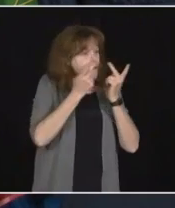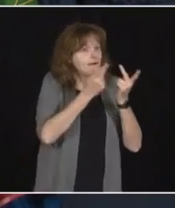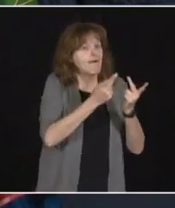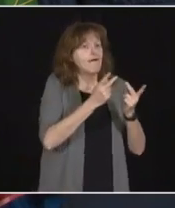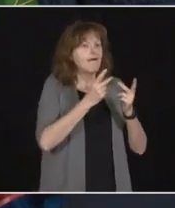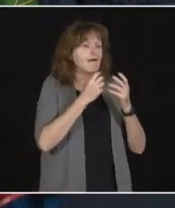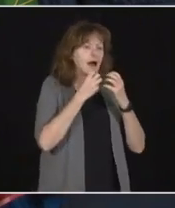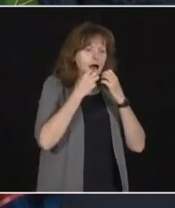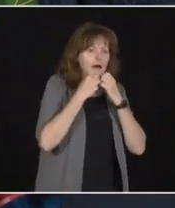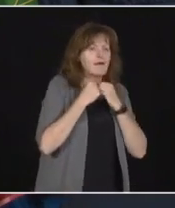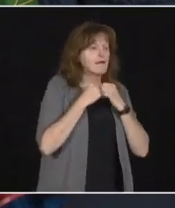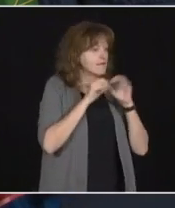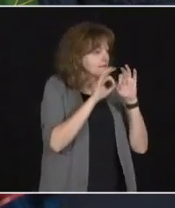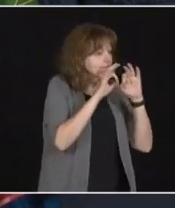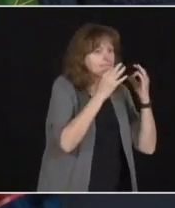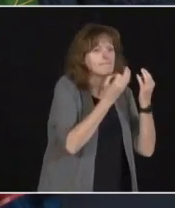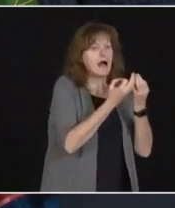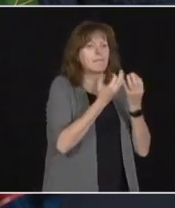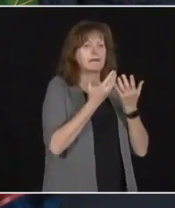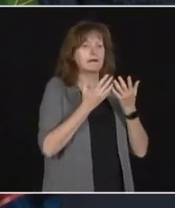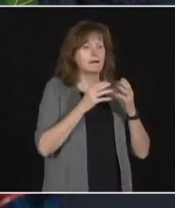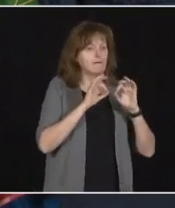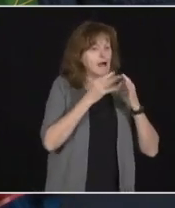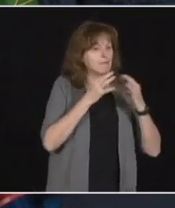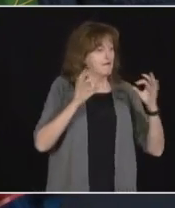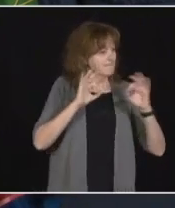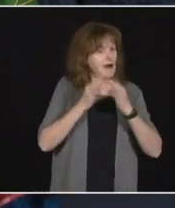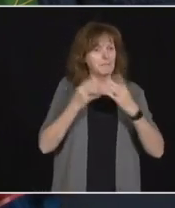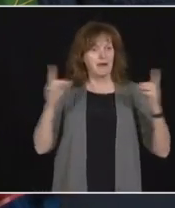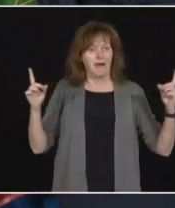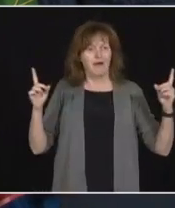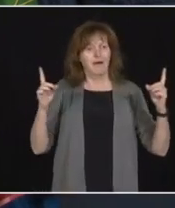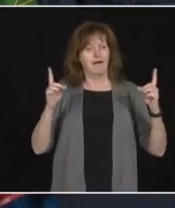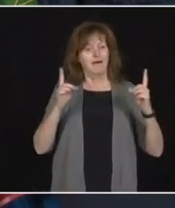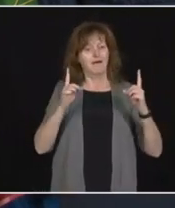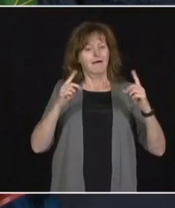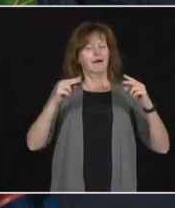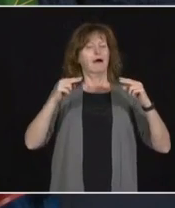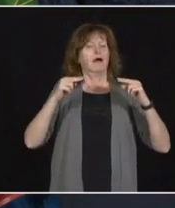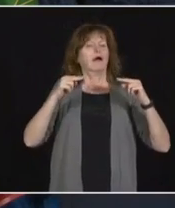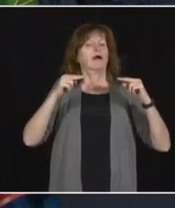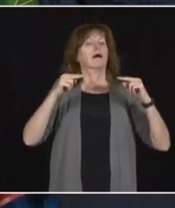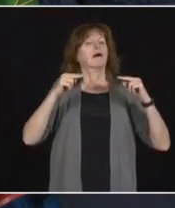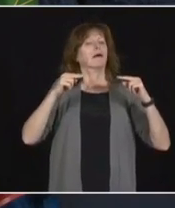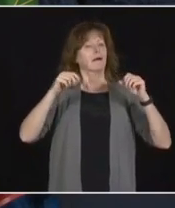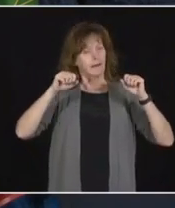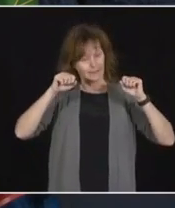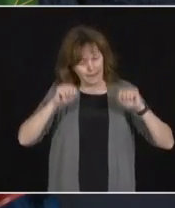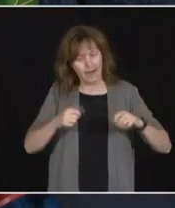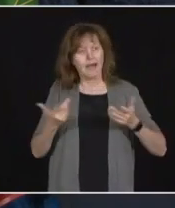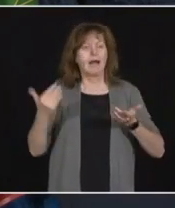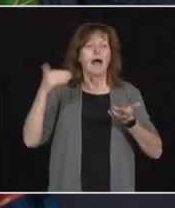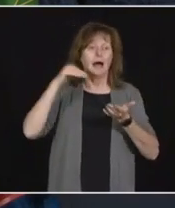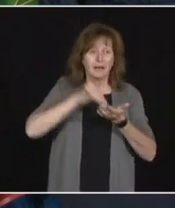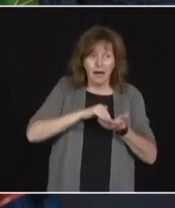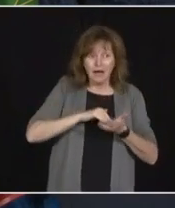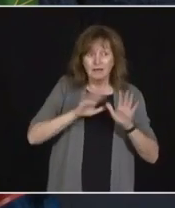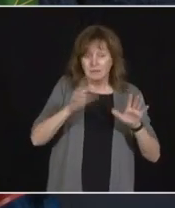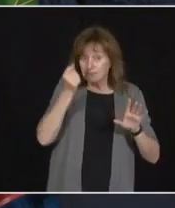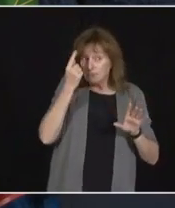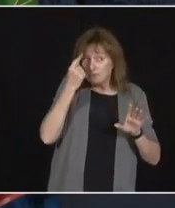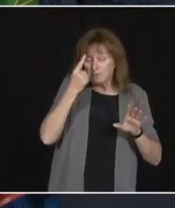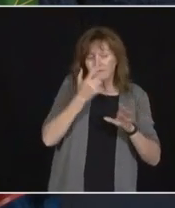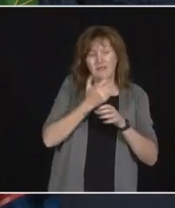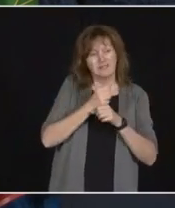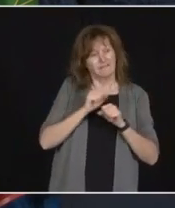To help reunite families. To help reunite loved ones. In the safest way possible. I know that